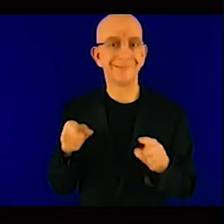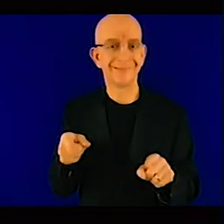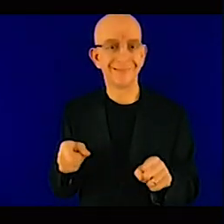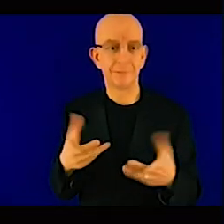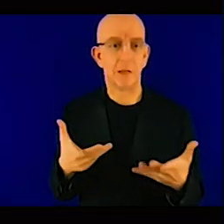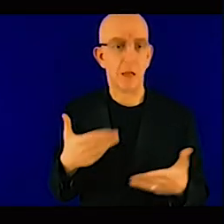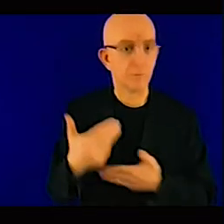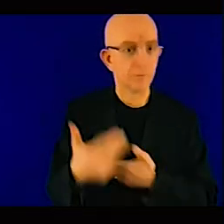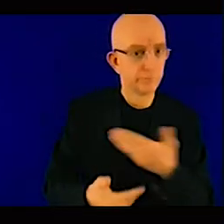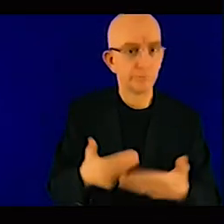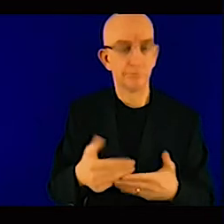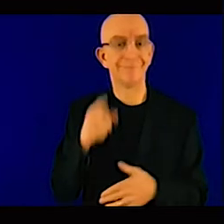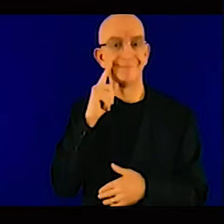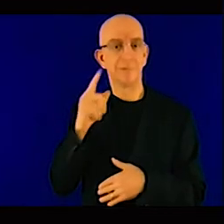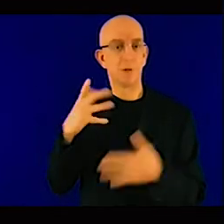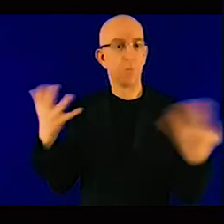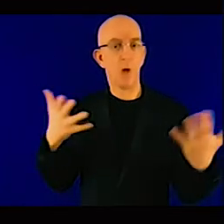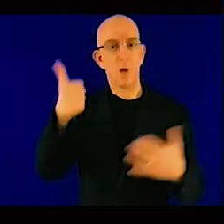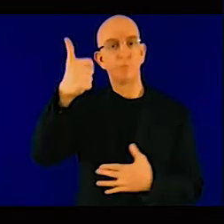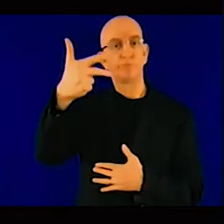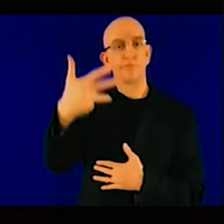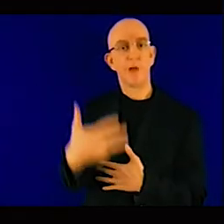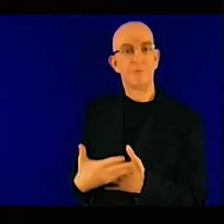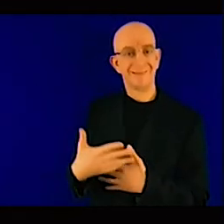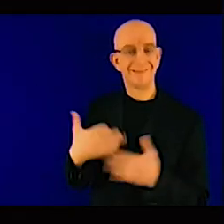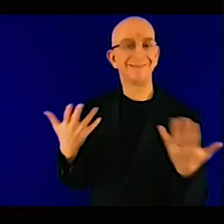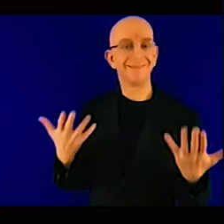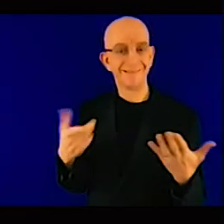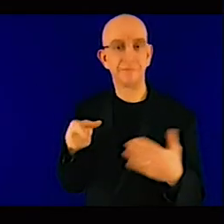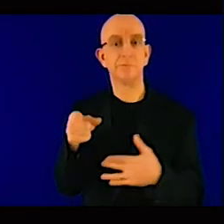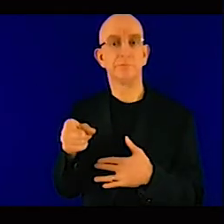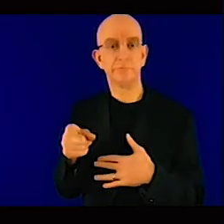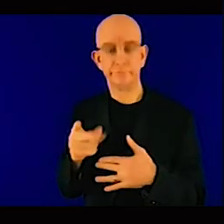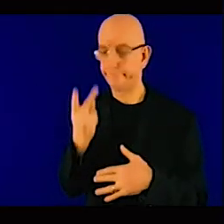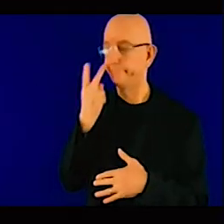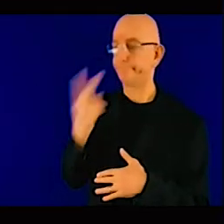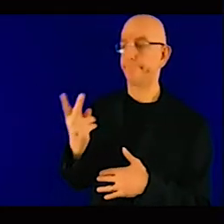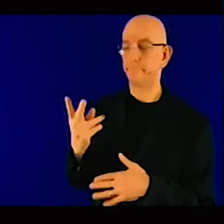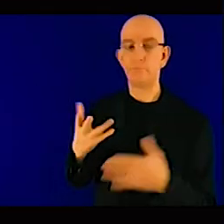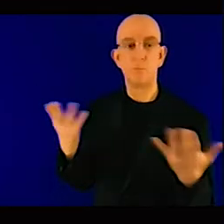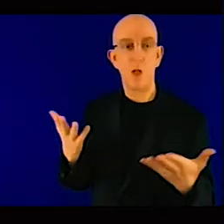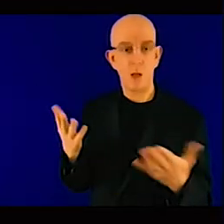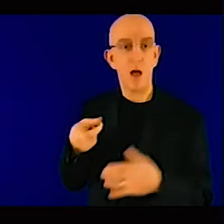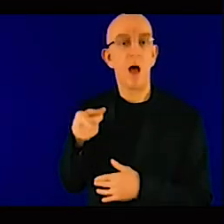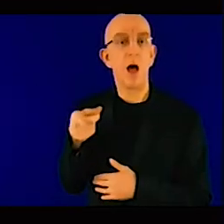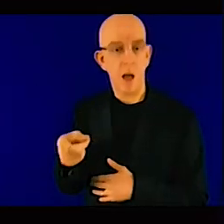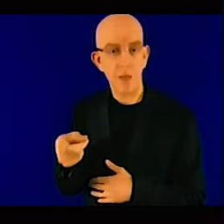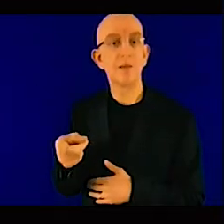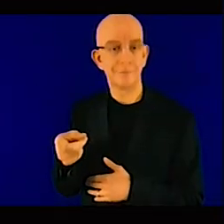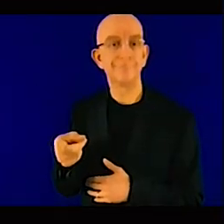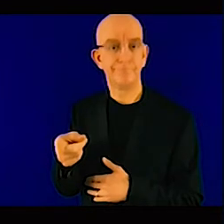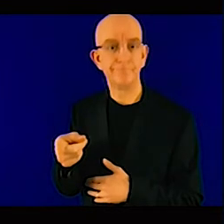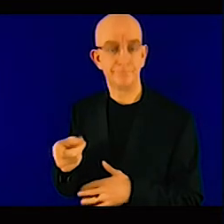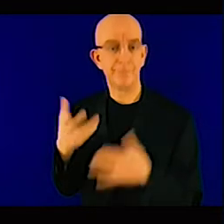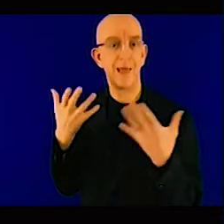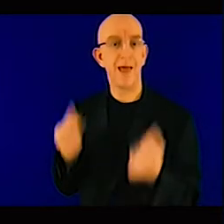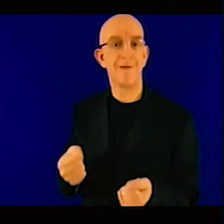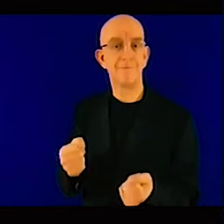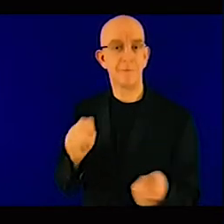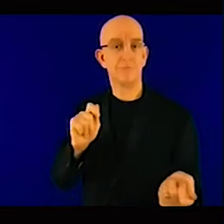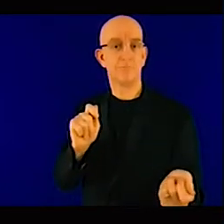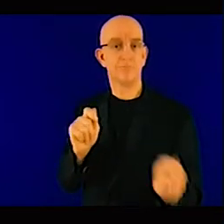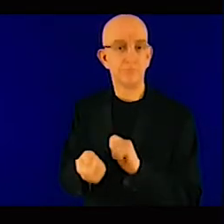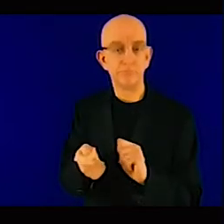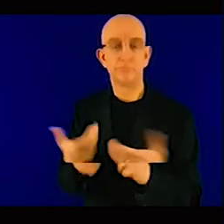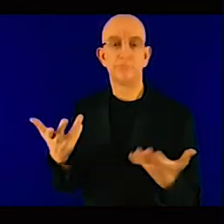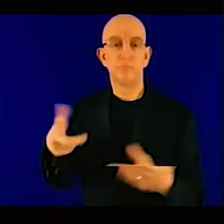fisheries, livestock, and so on. And recently, also, with the development of the NDCs, the nationally